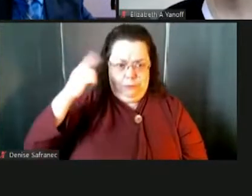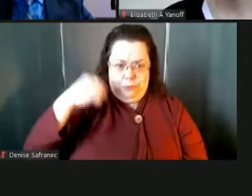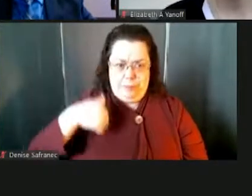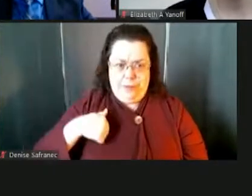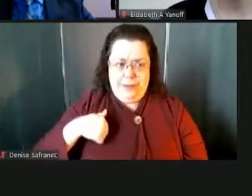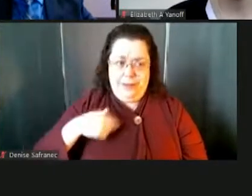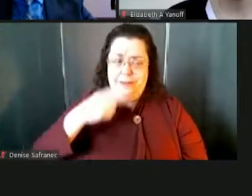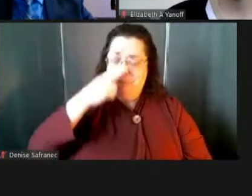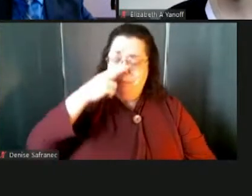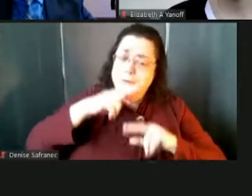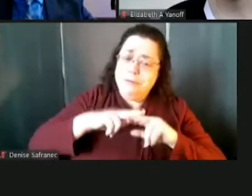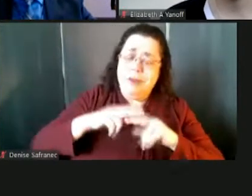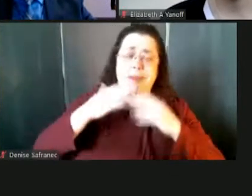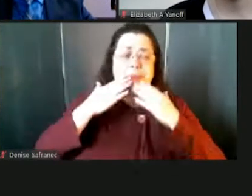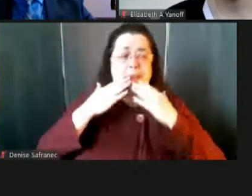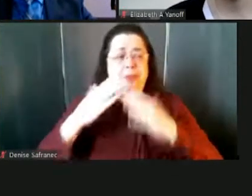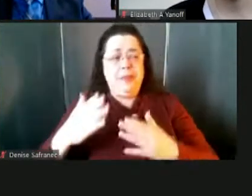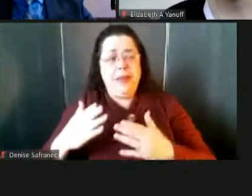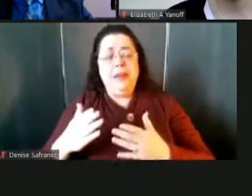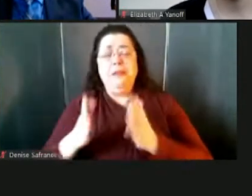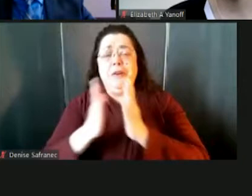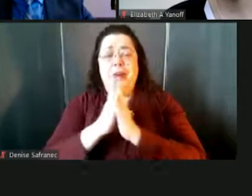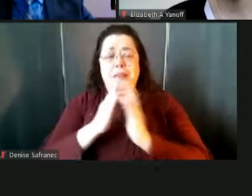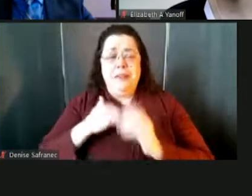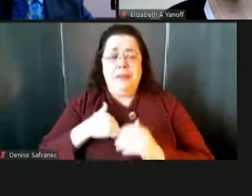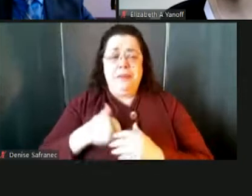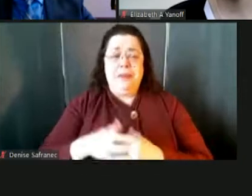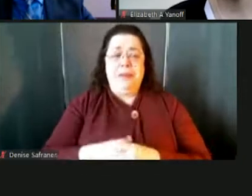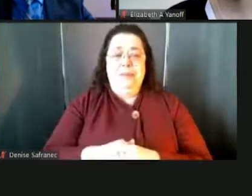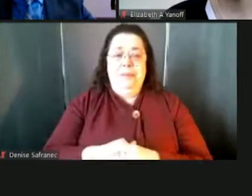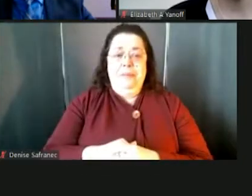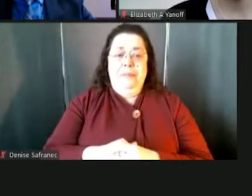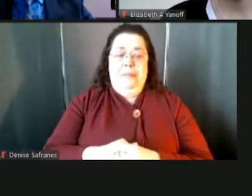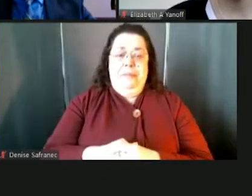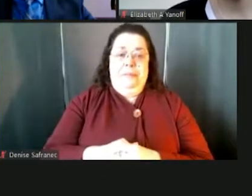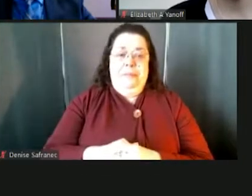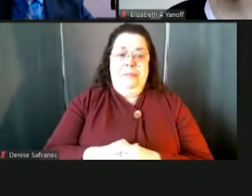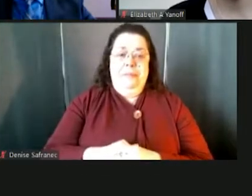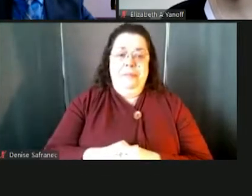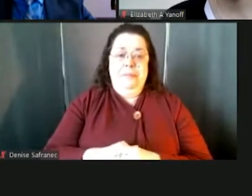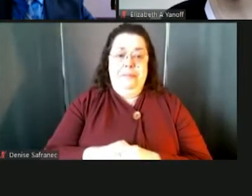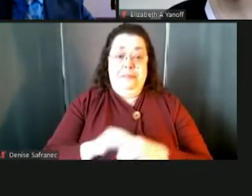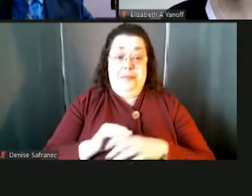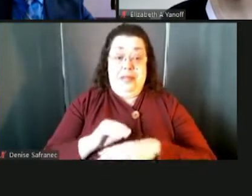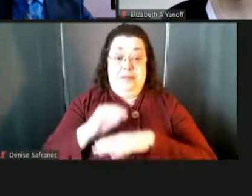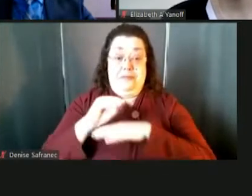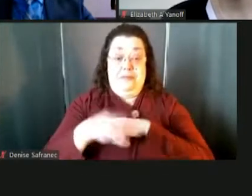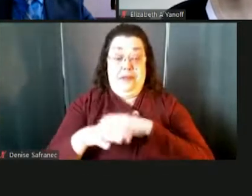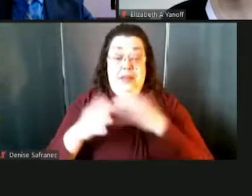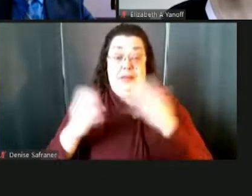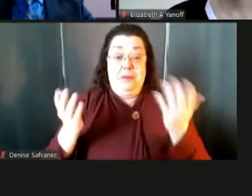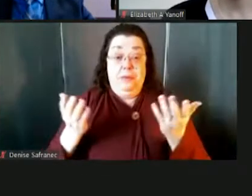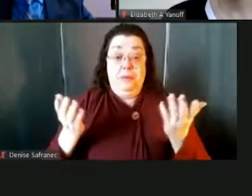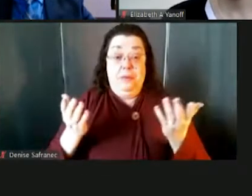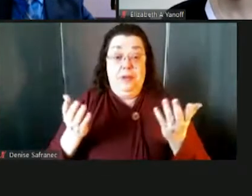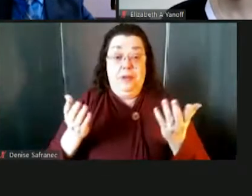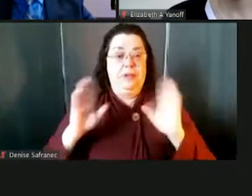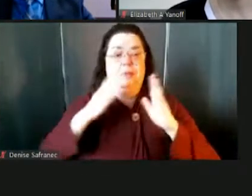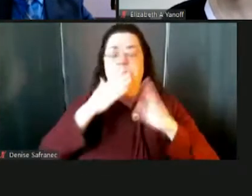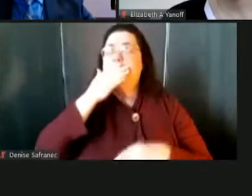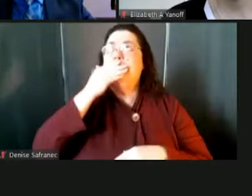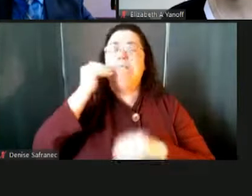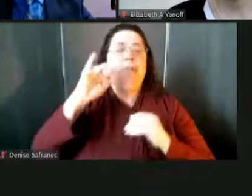you for having me. And I know Jeff will feel the same. Um, I would say advice to educators is it's the greatest job in the world.